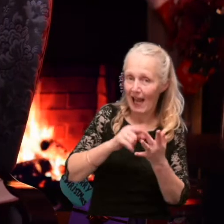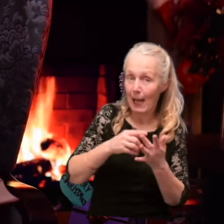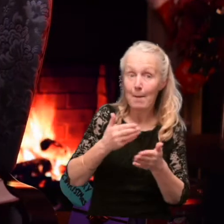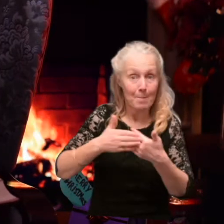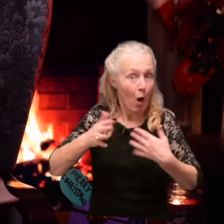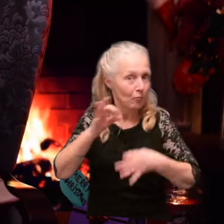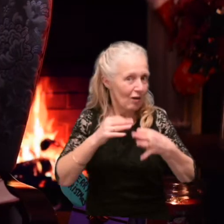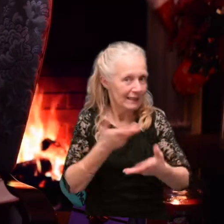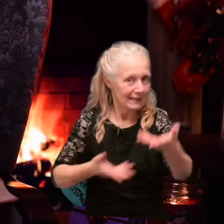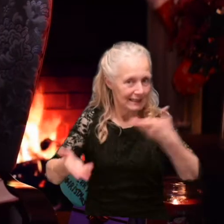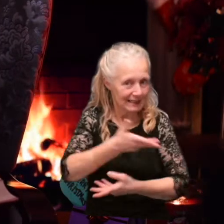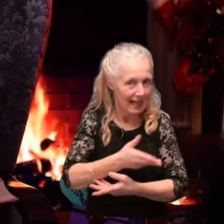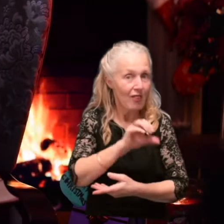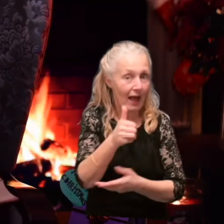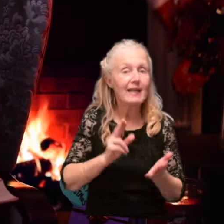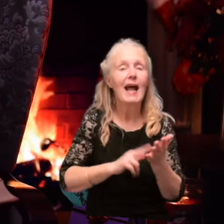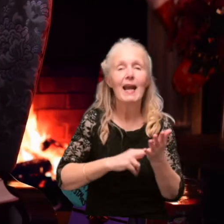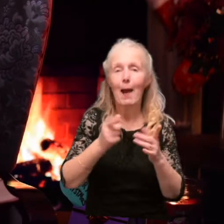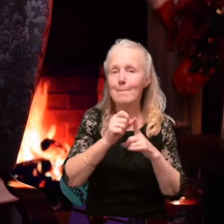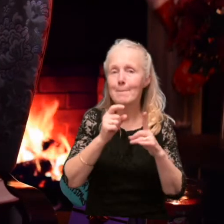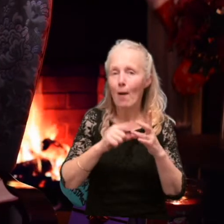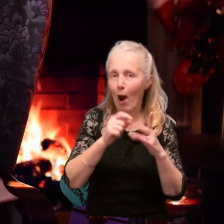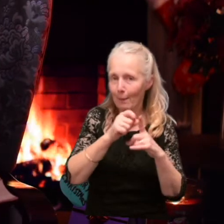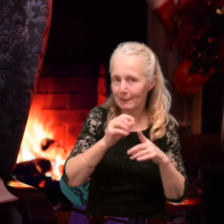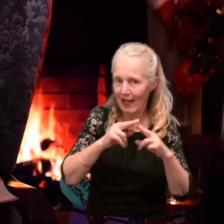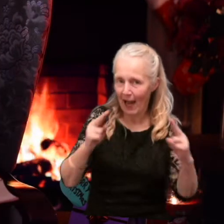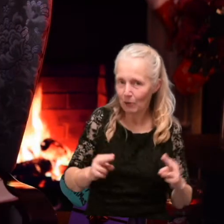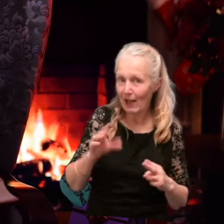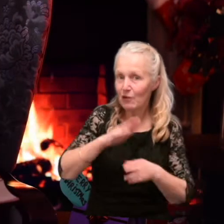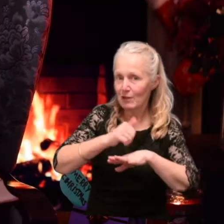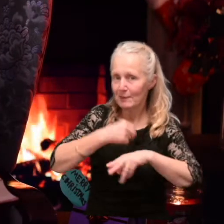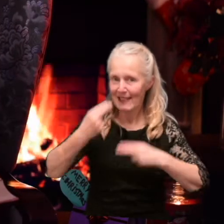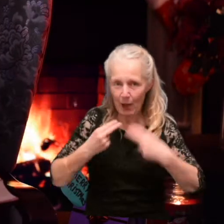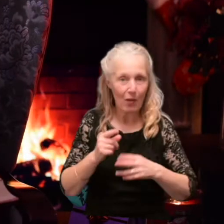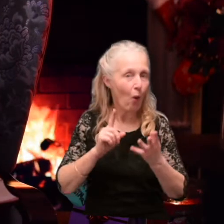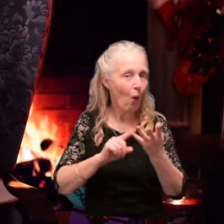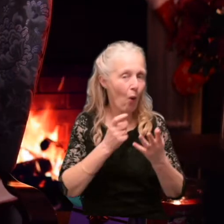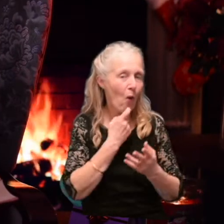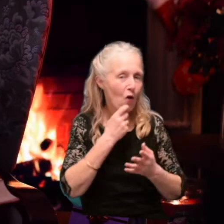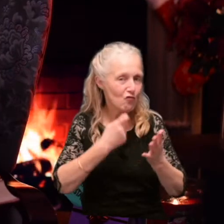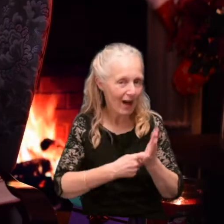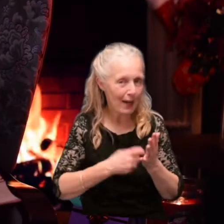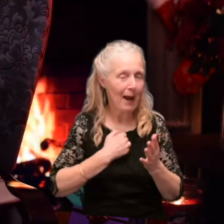After that we go to Nana and Pop's house and have Christmas dinner with my uncle Rick, my auntie and all of my cousins.